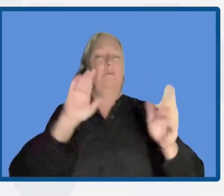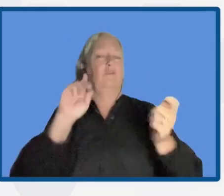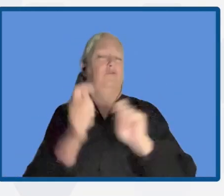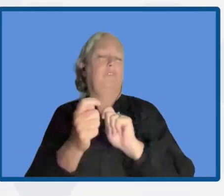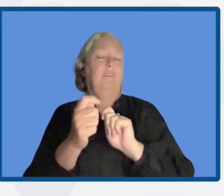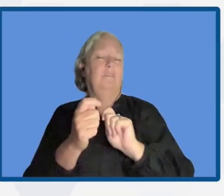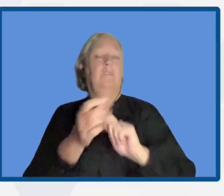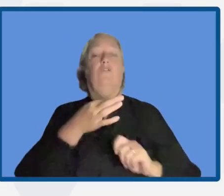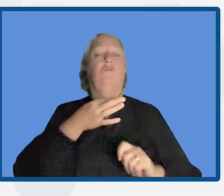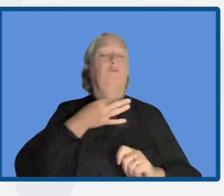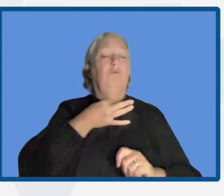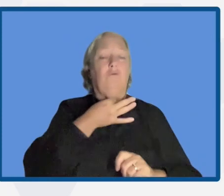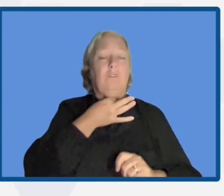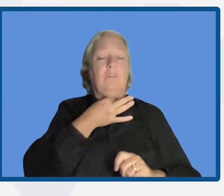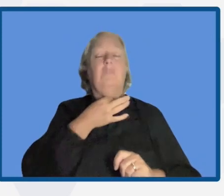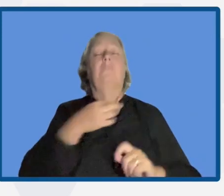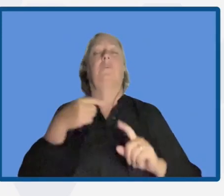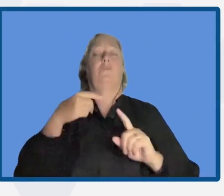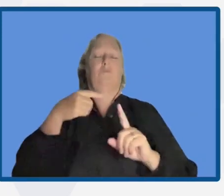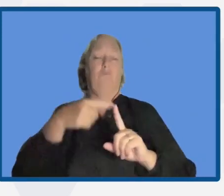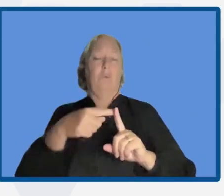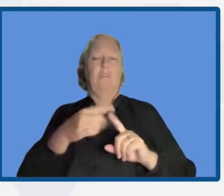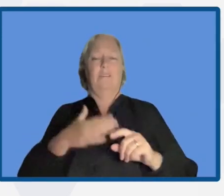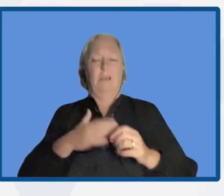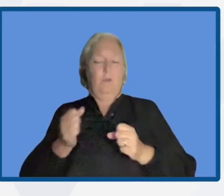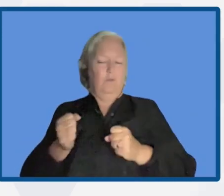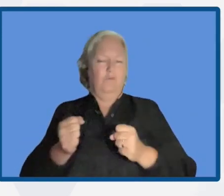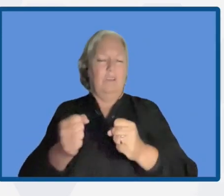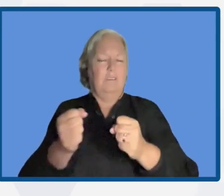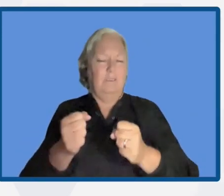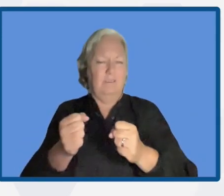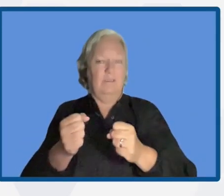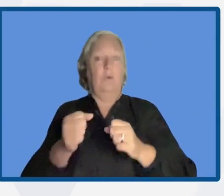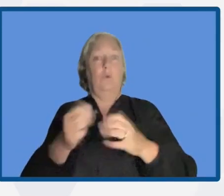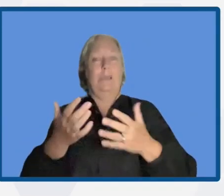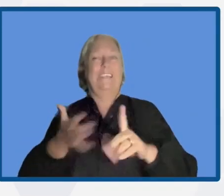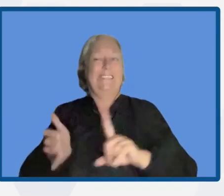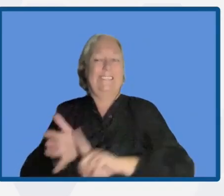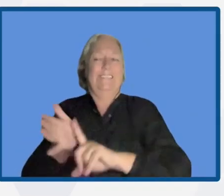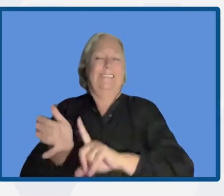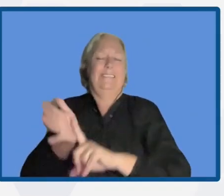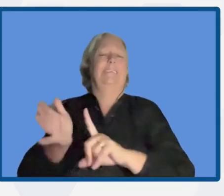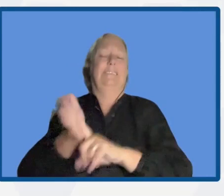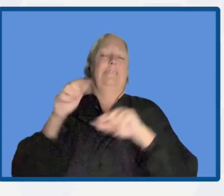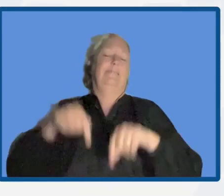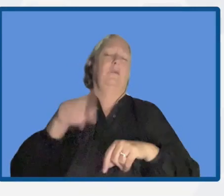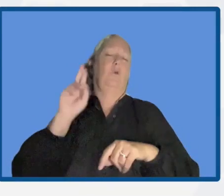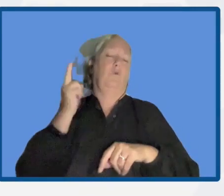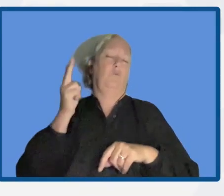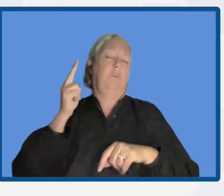and the adaptation strategies that we have been pushing in Euroway. I would like to highlight